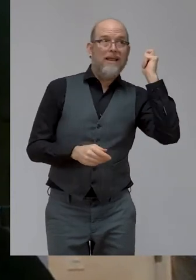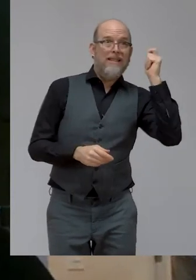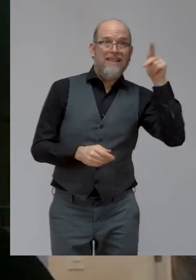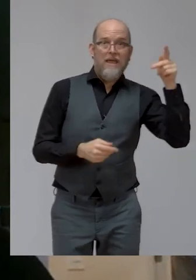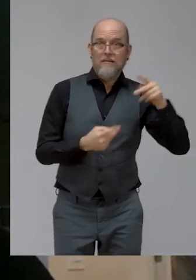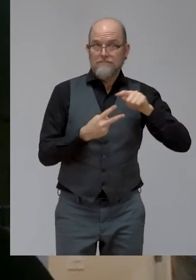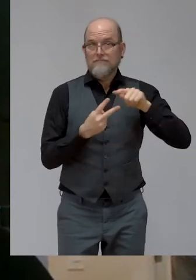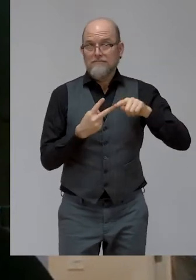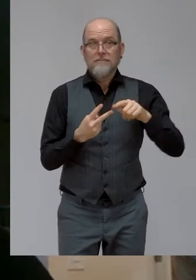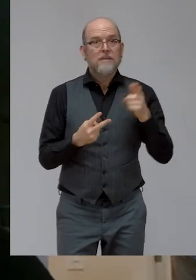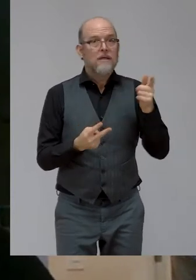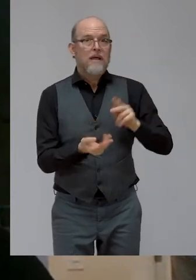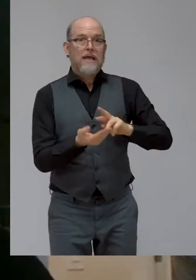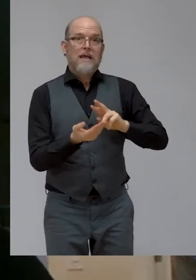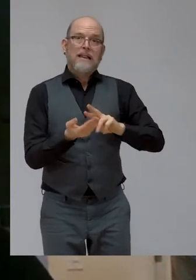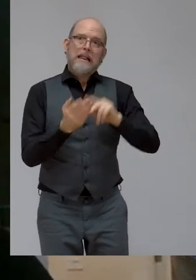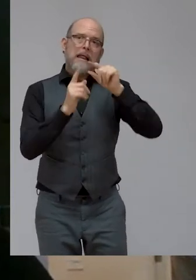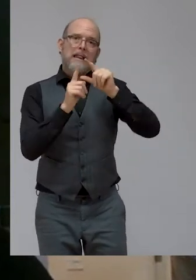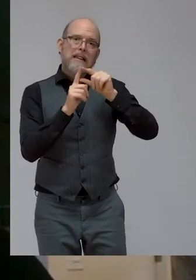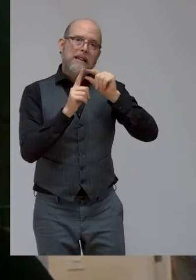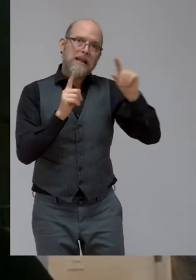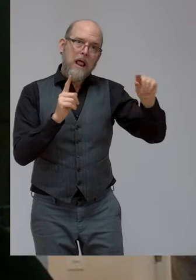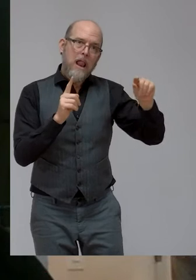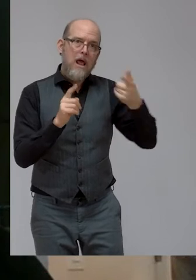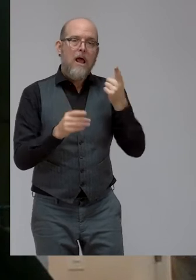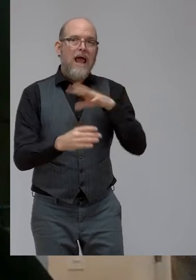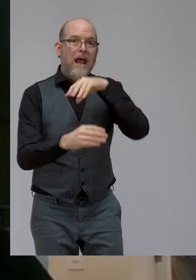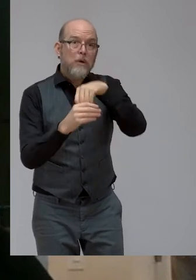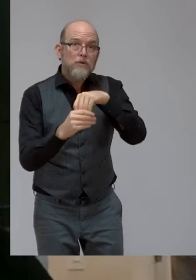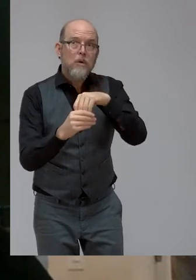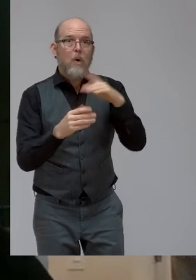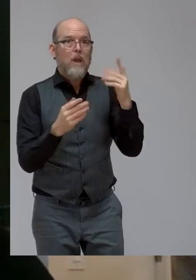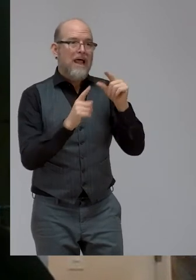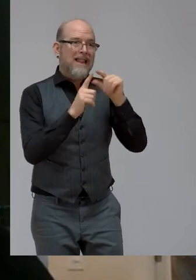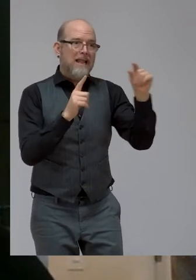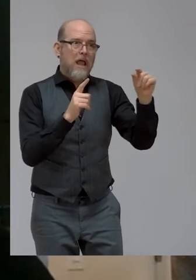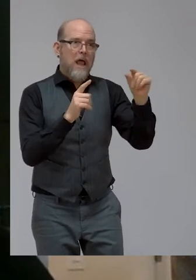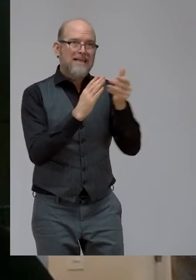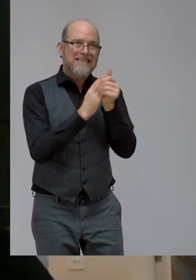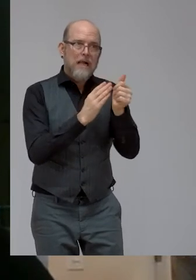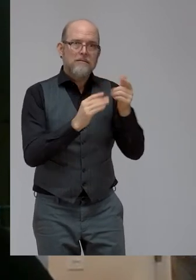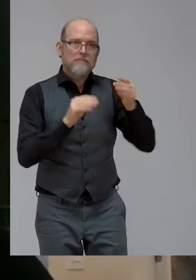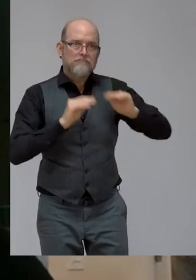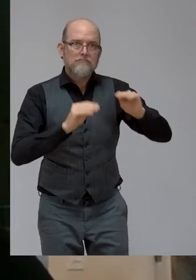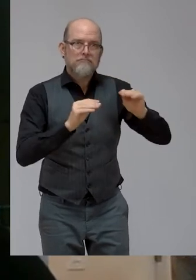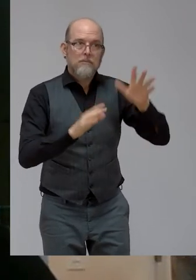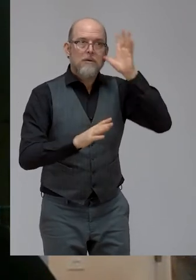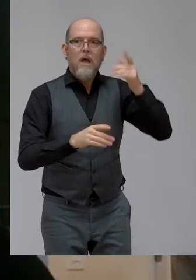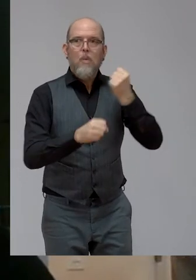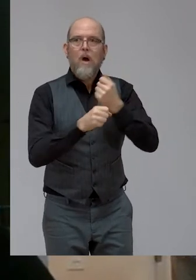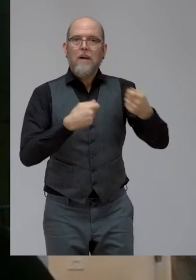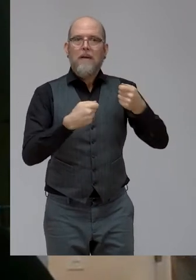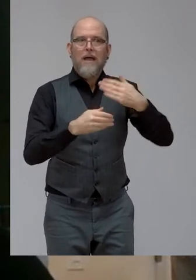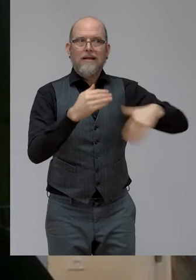inclusion and digital skills for the labor market of the future. The program will also explore